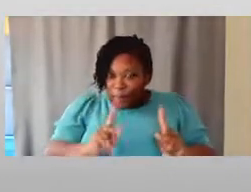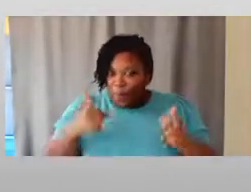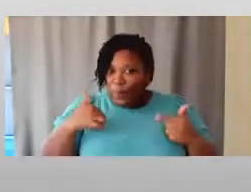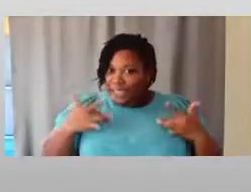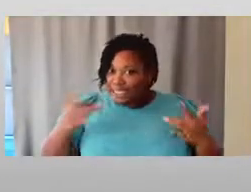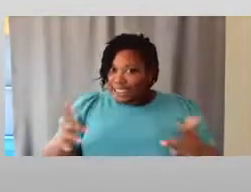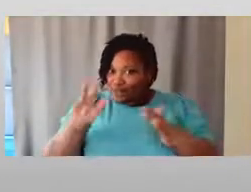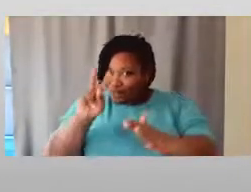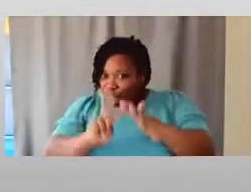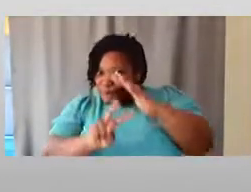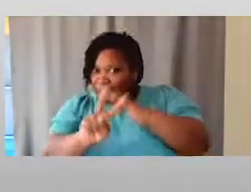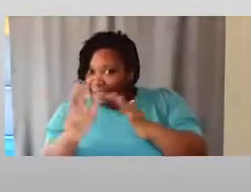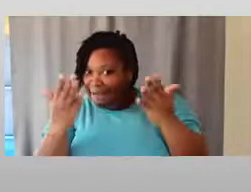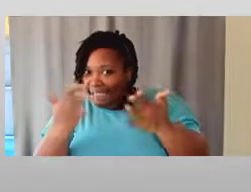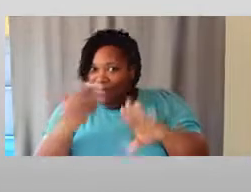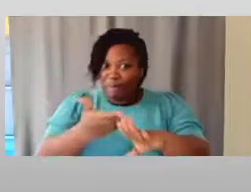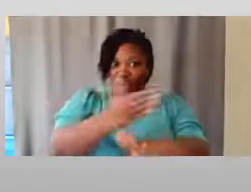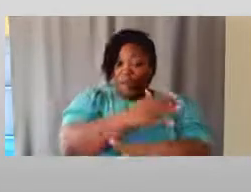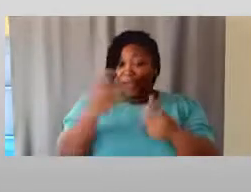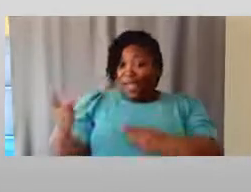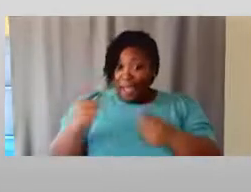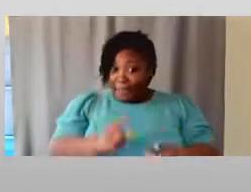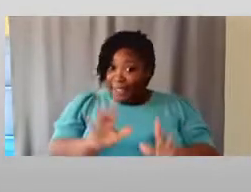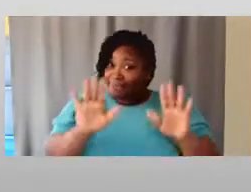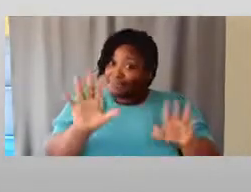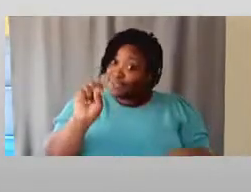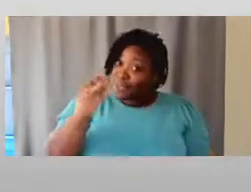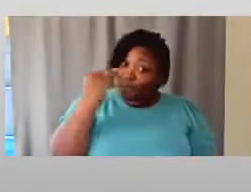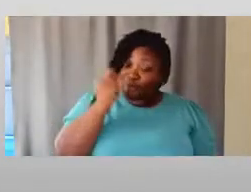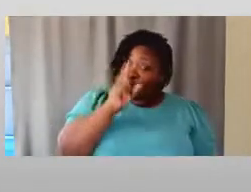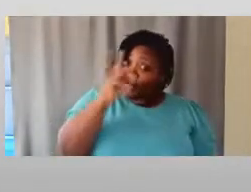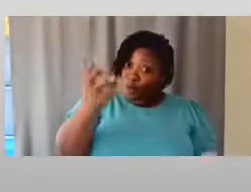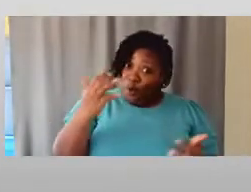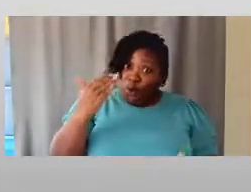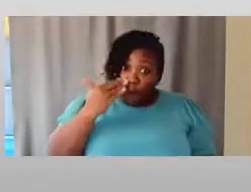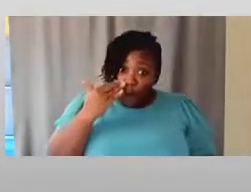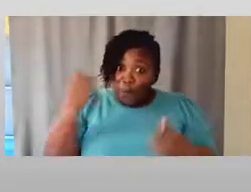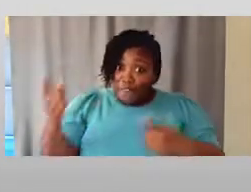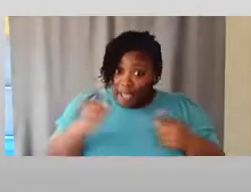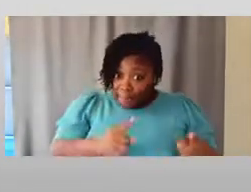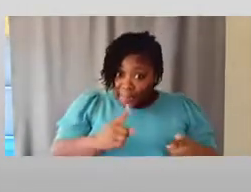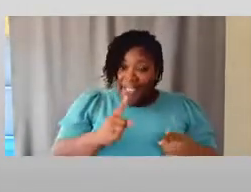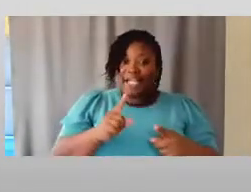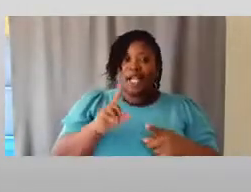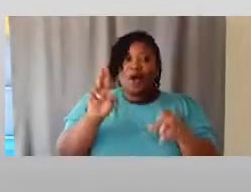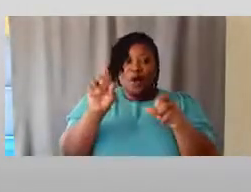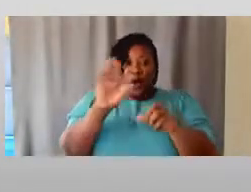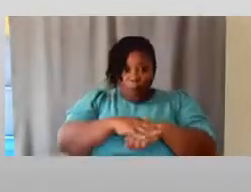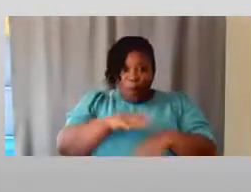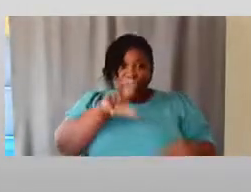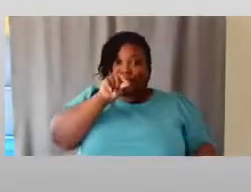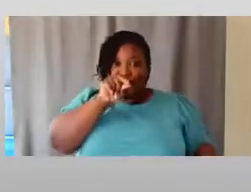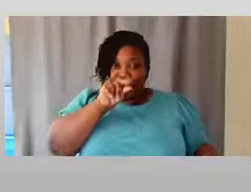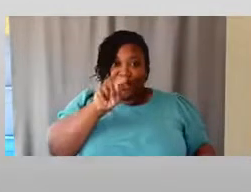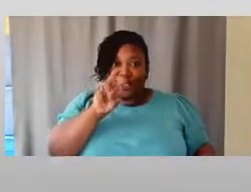things before they happen. So if you really want to know what's going on, get on disability Twitter and hear what we have to say because we'll be able to tell you almost